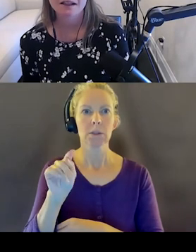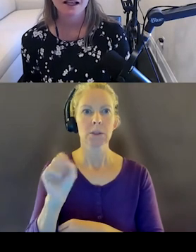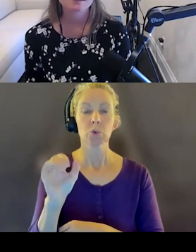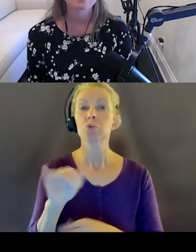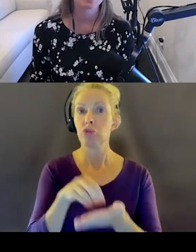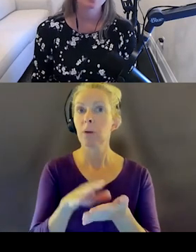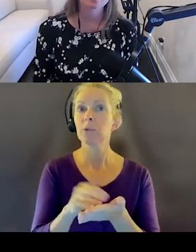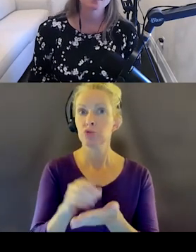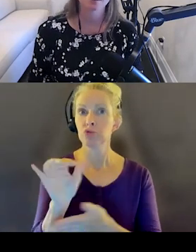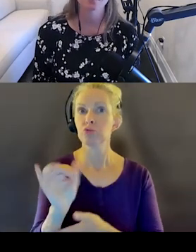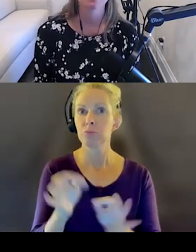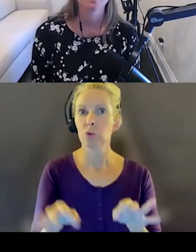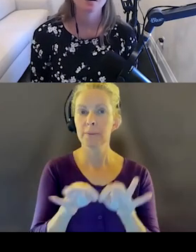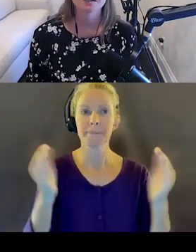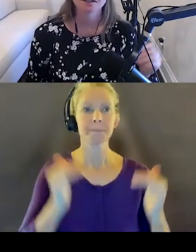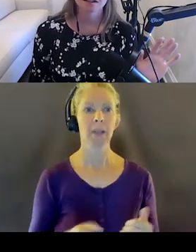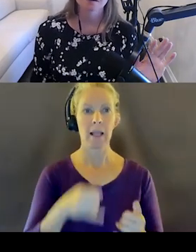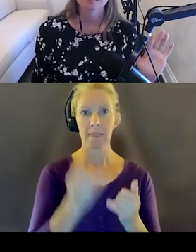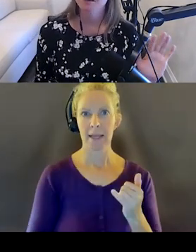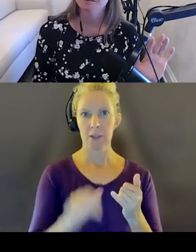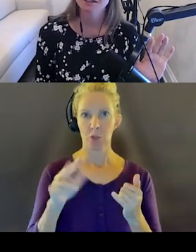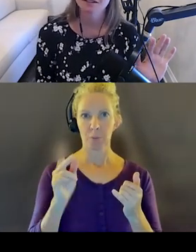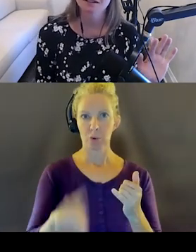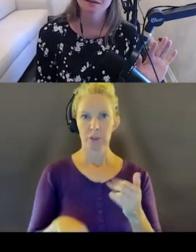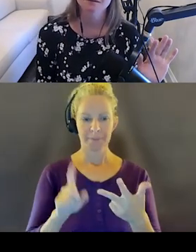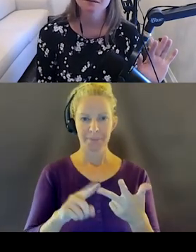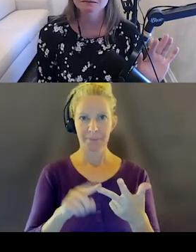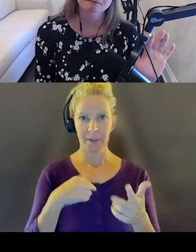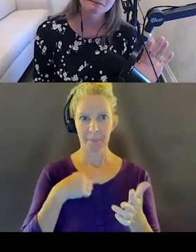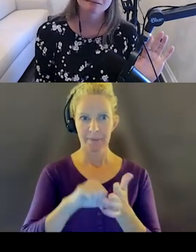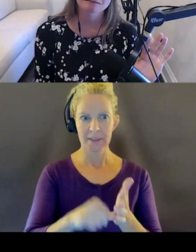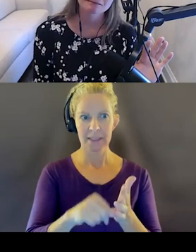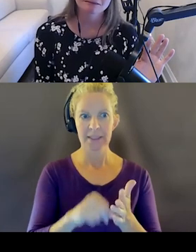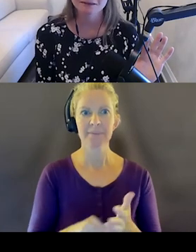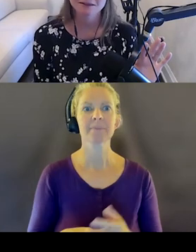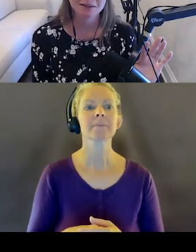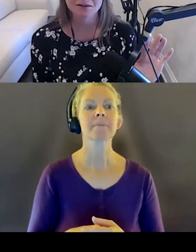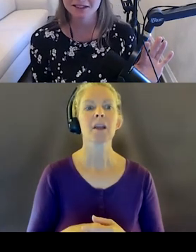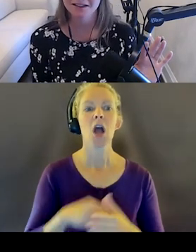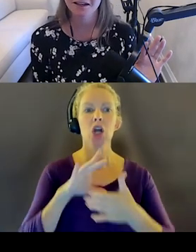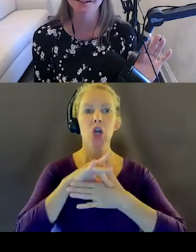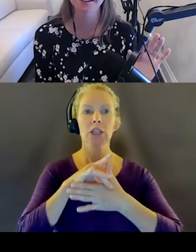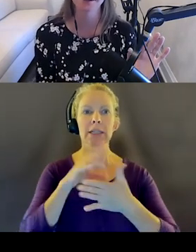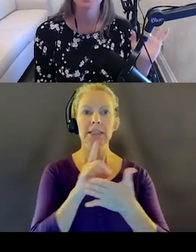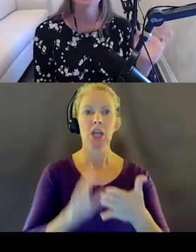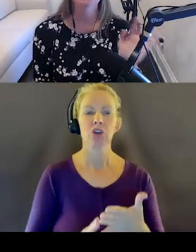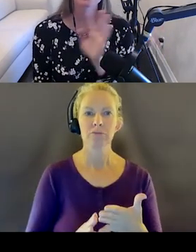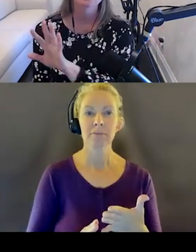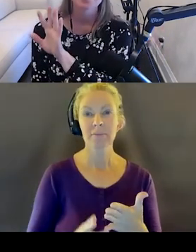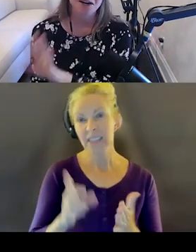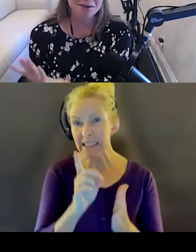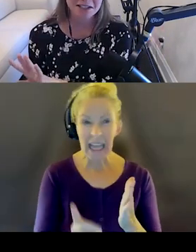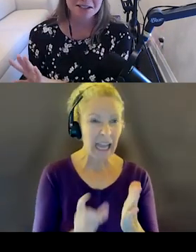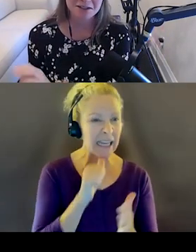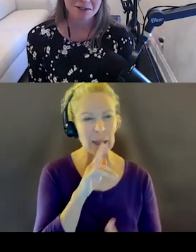And lastly, our content designer. Design responsibilities. Hmm. Not really. You